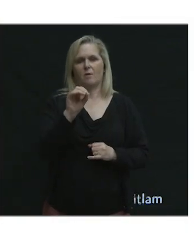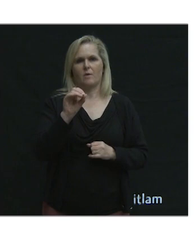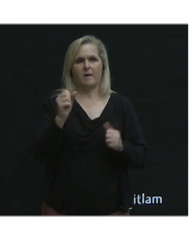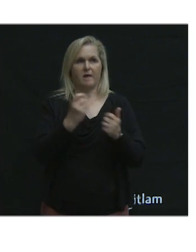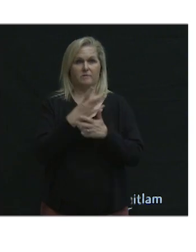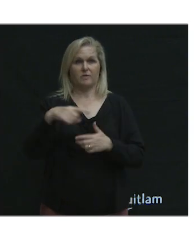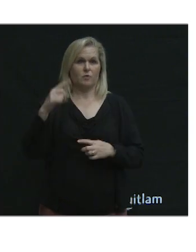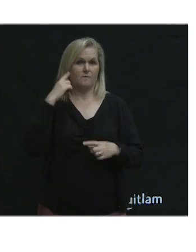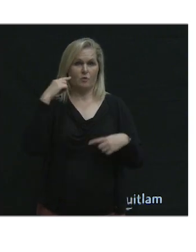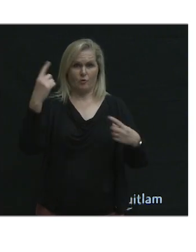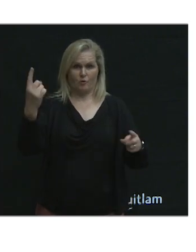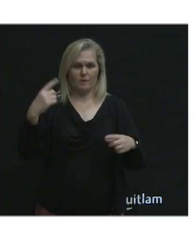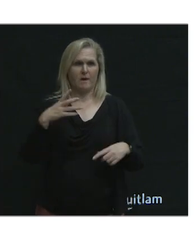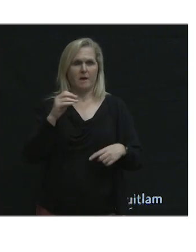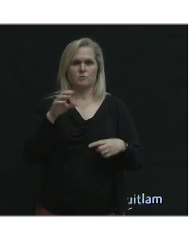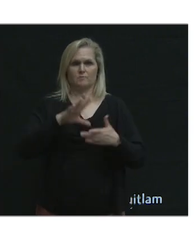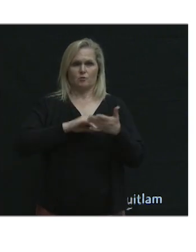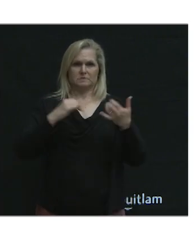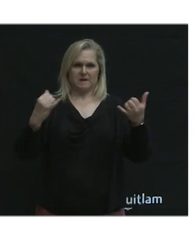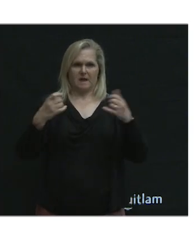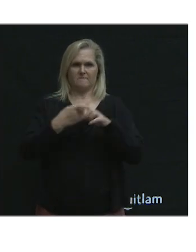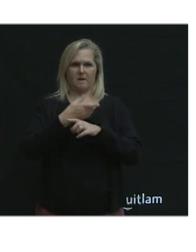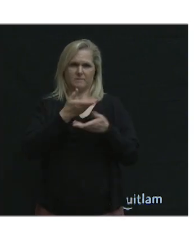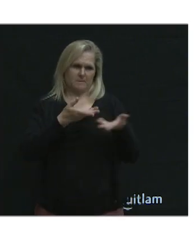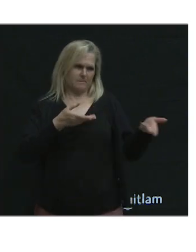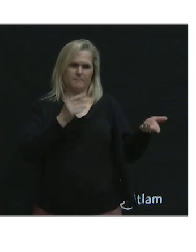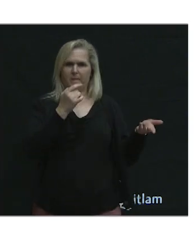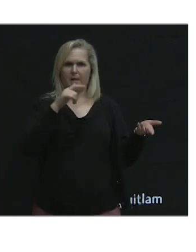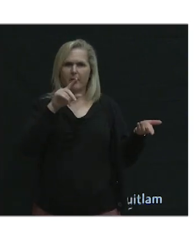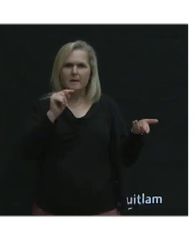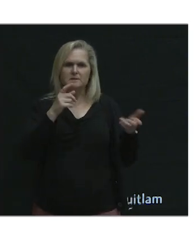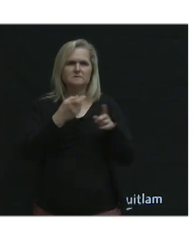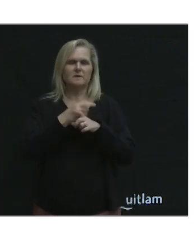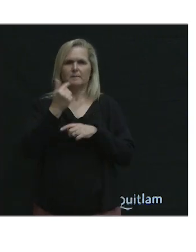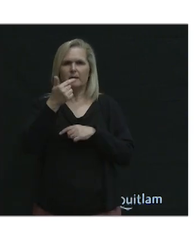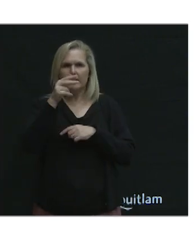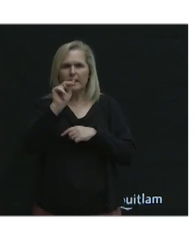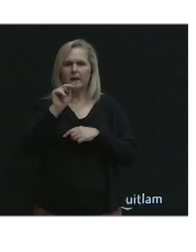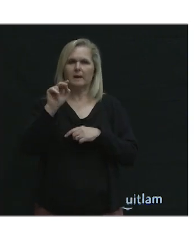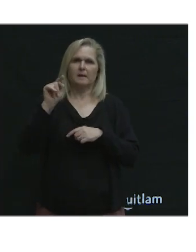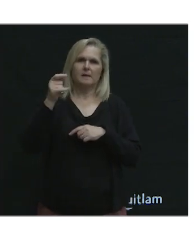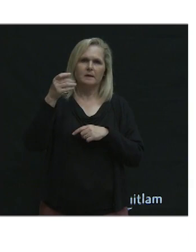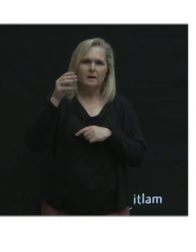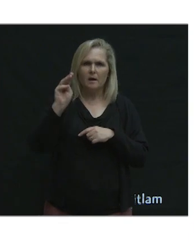that you've heard and you learned today from the panelists, from Glenn and Tom.